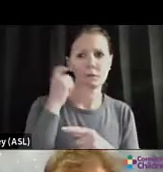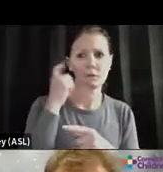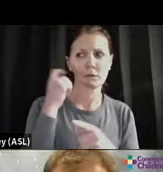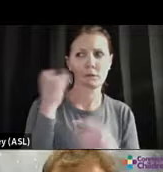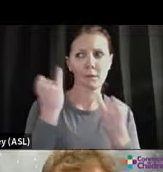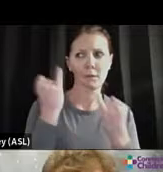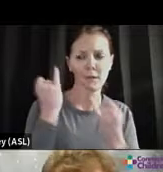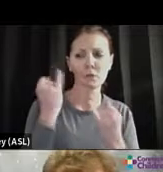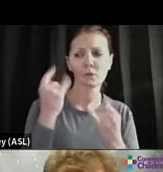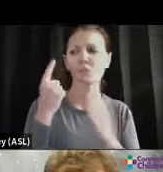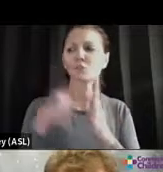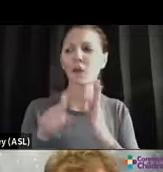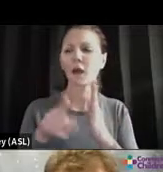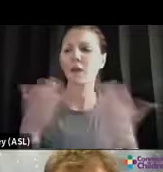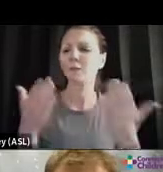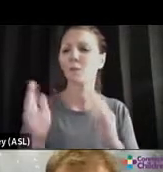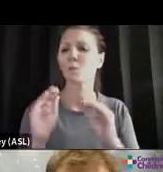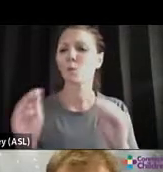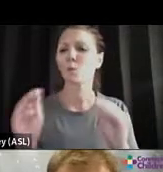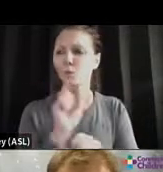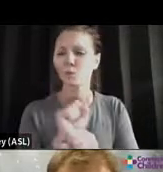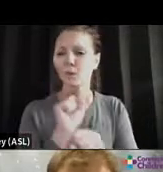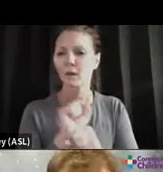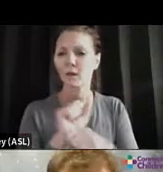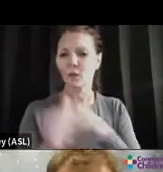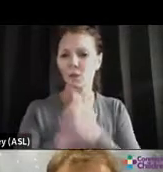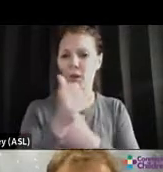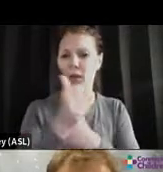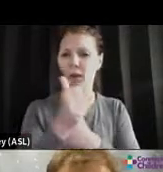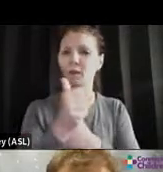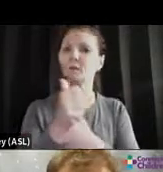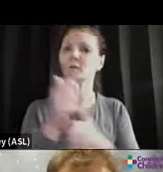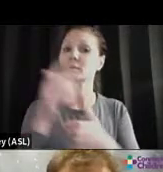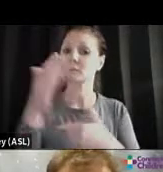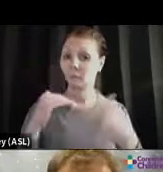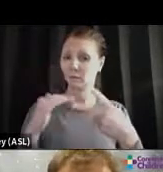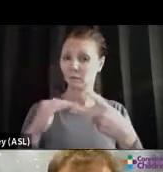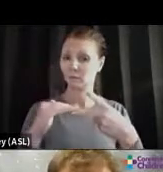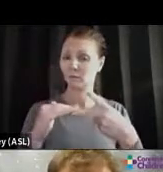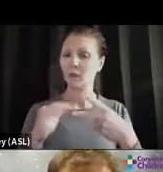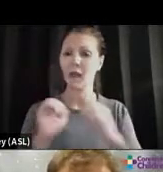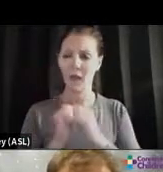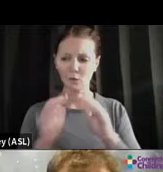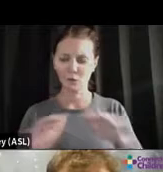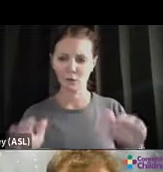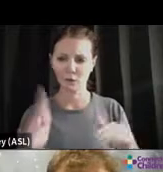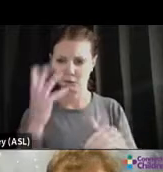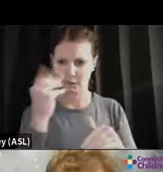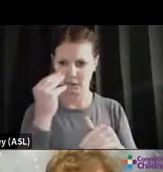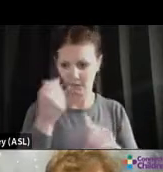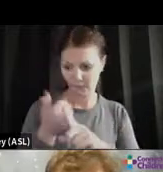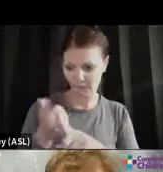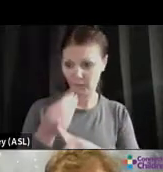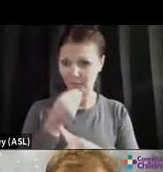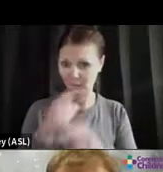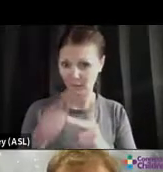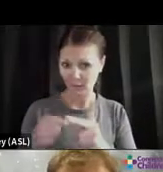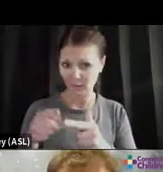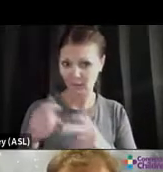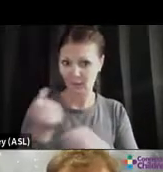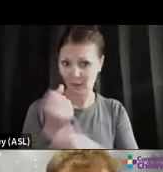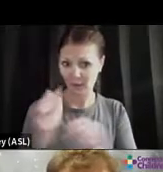tiger. There is no. Then we can ask, okay, how's our kid doing? Are they sleeping? Are they eating? Are they safe?